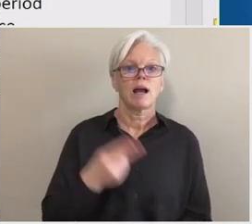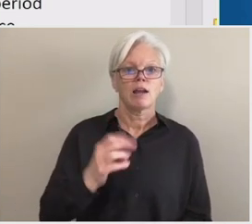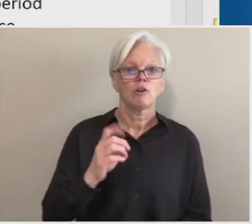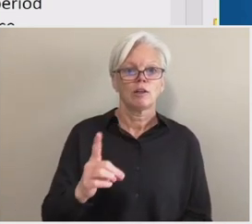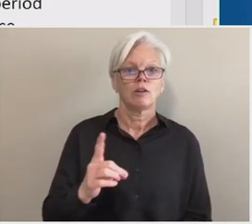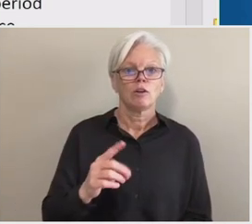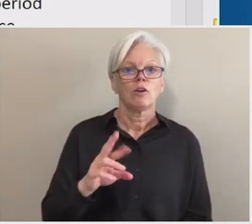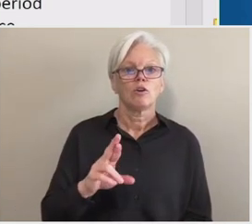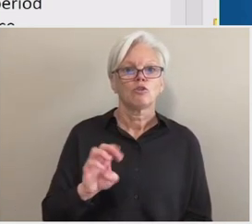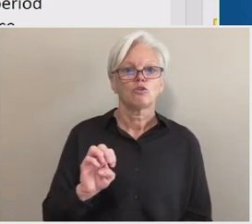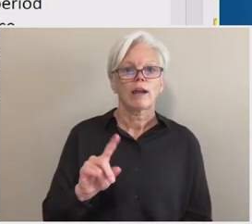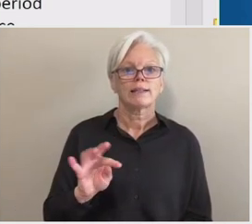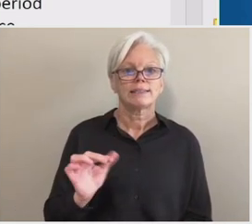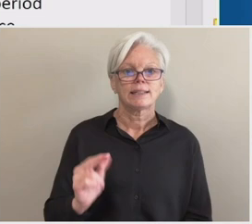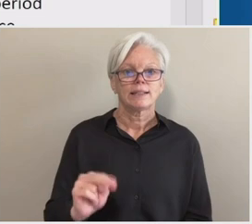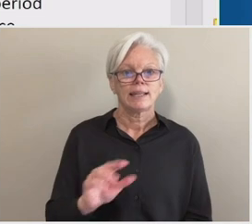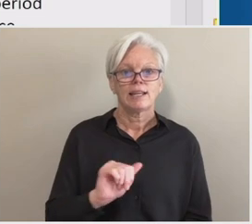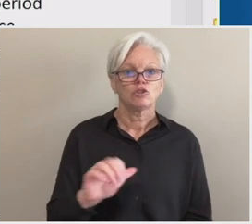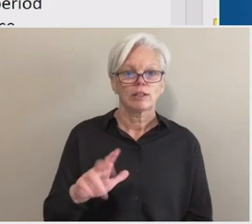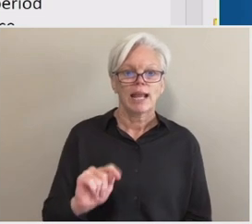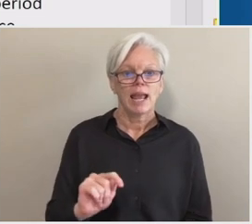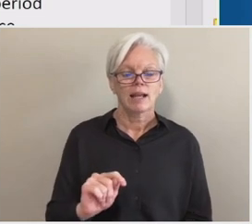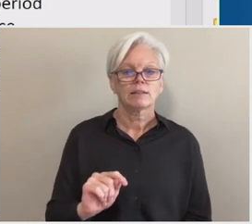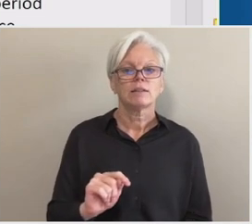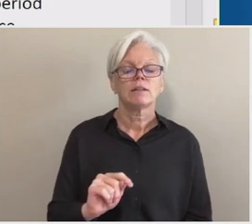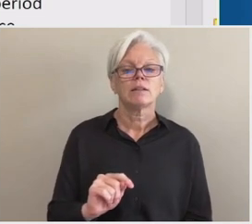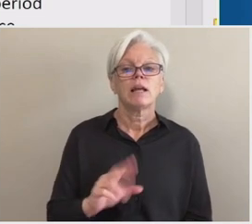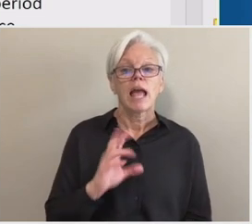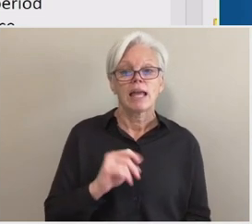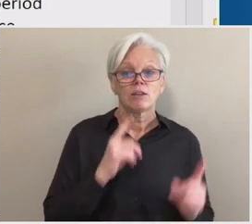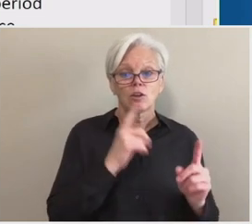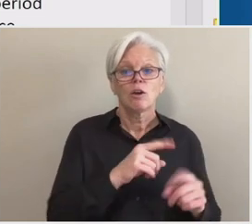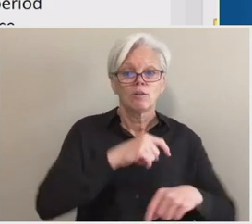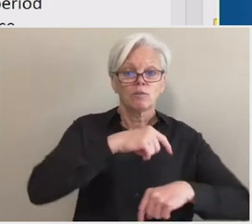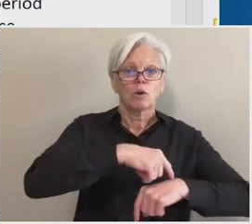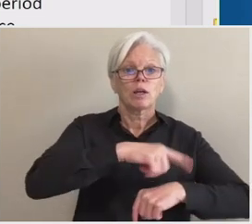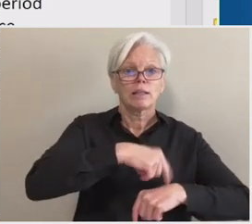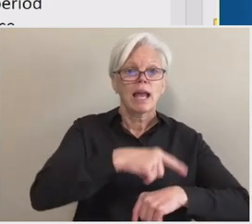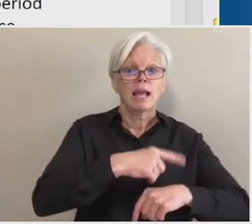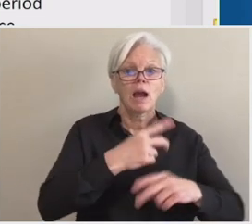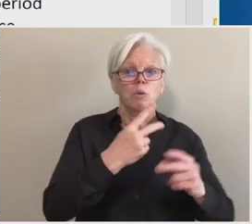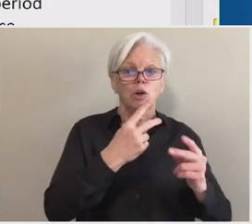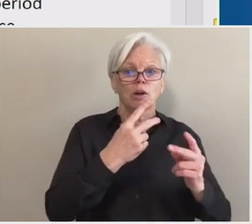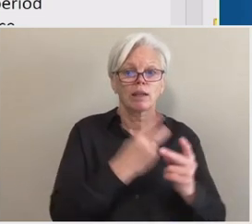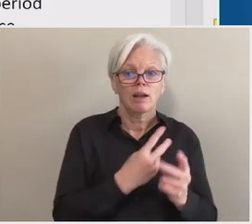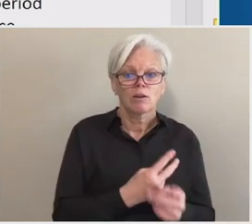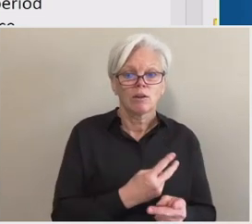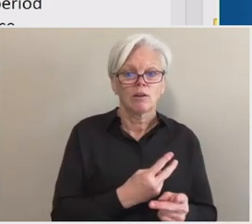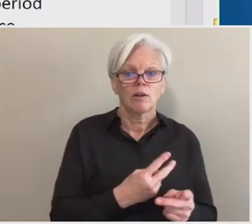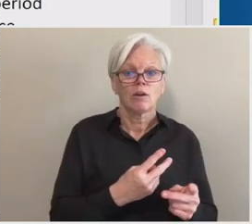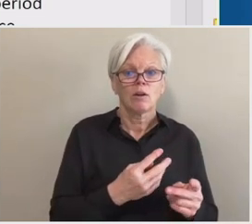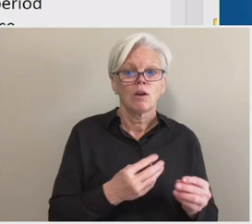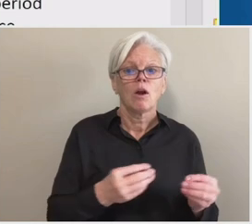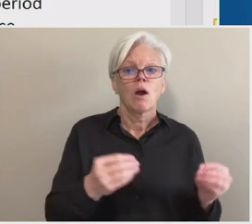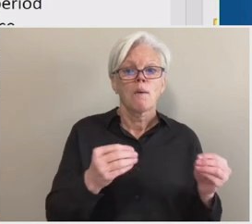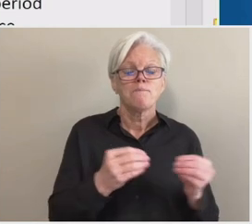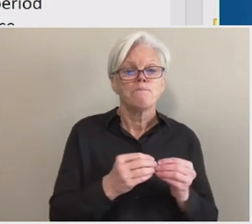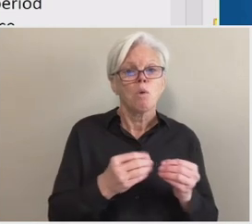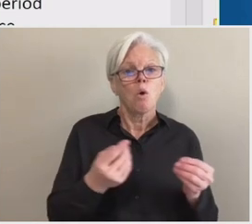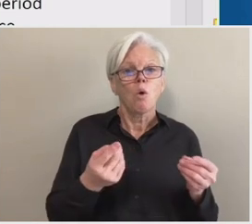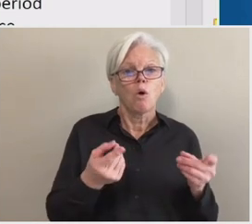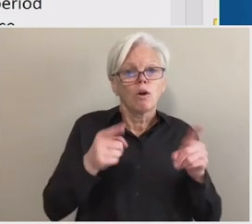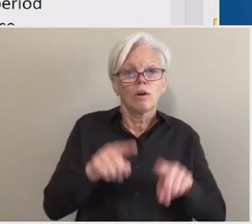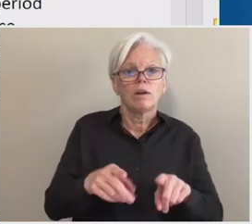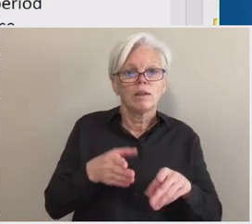Act, and is intended to make the clock hour calculations more closely align with how credit hour